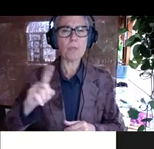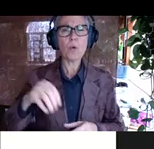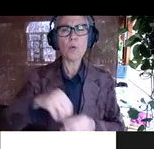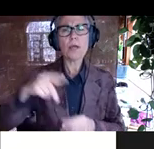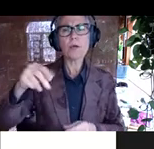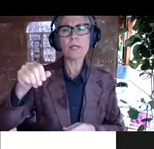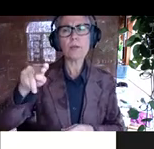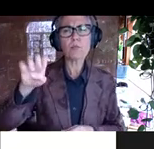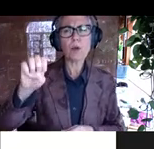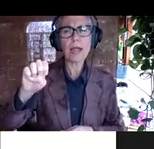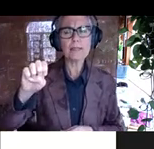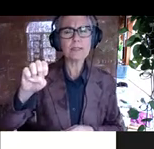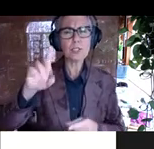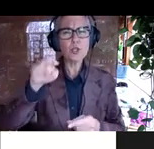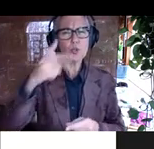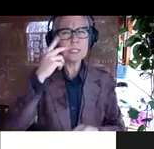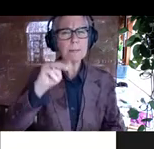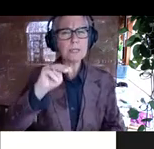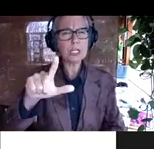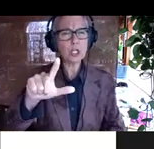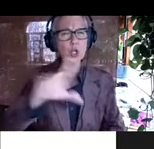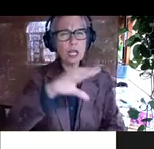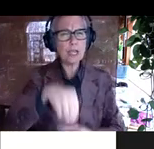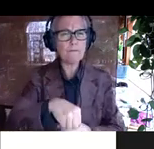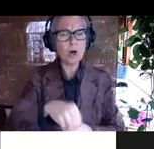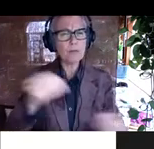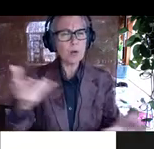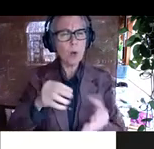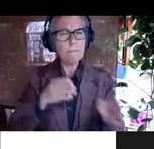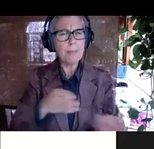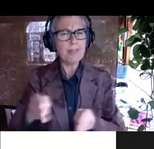learning playing a role and what, uh, sort of methods do you see being applicable?